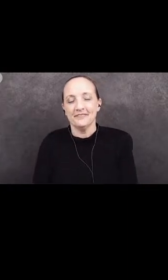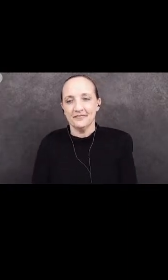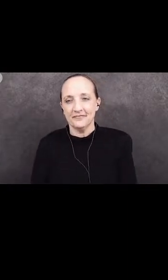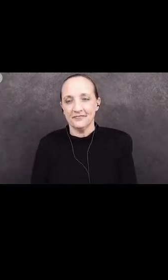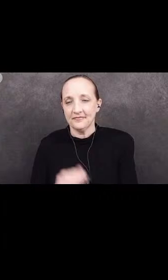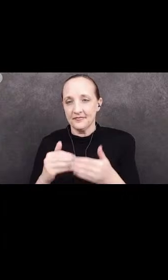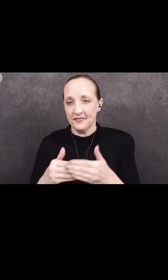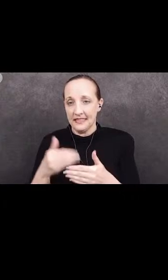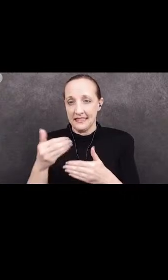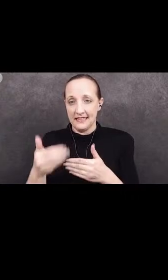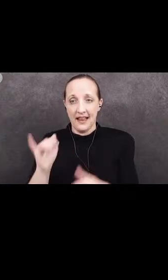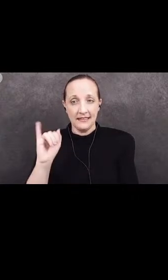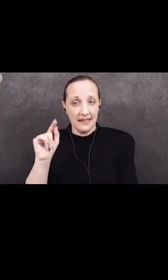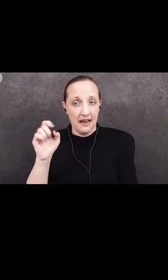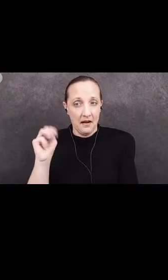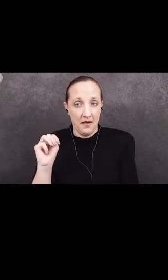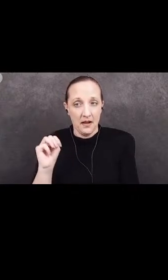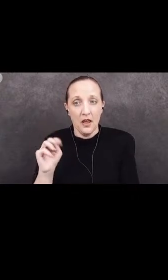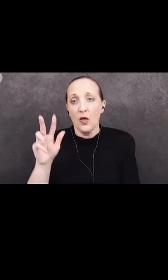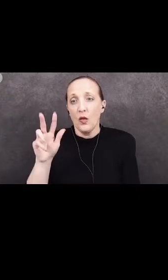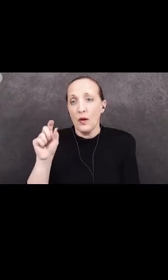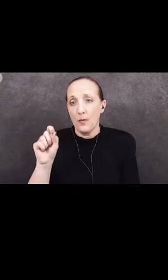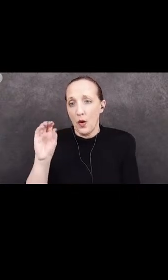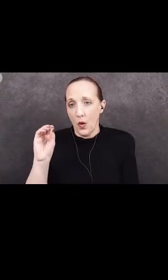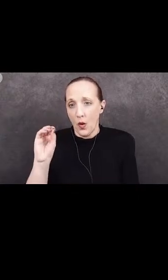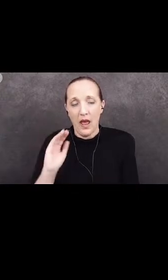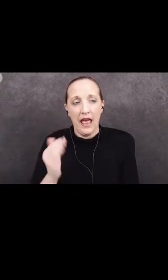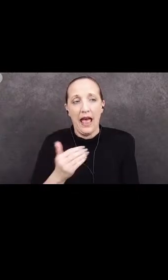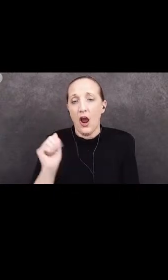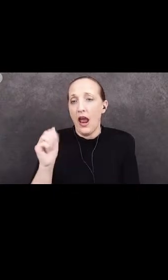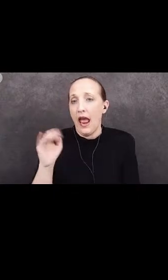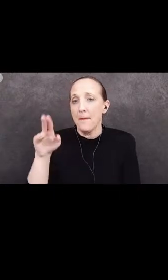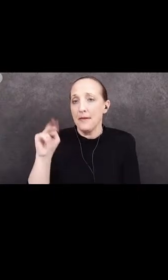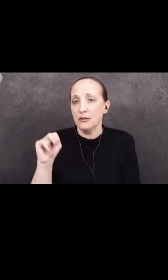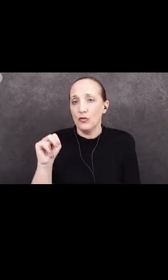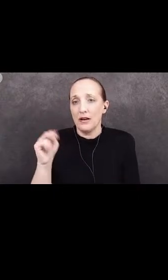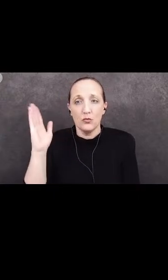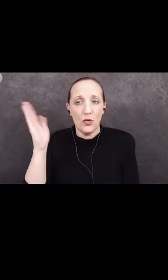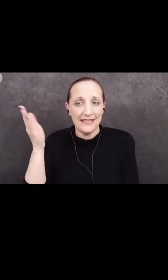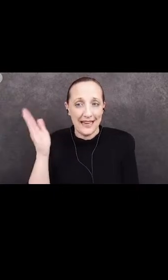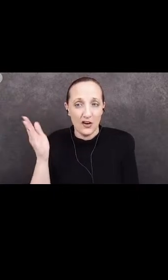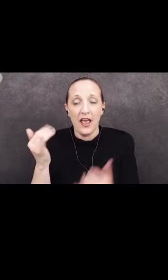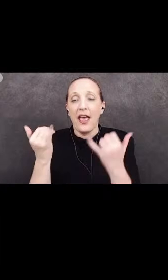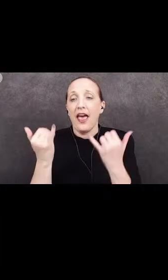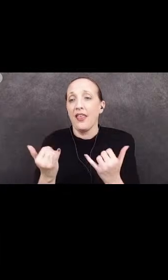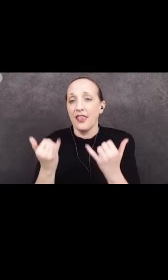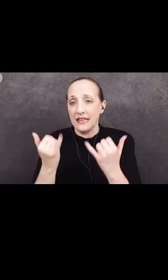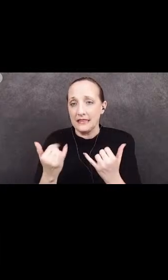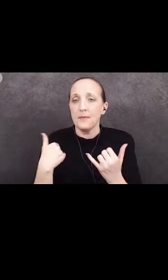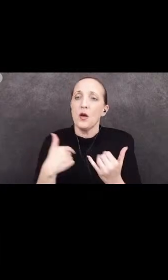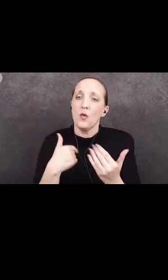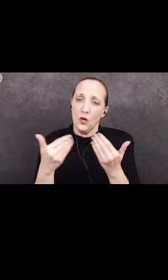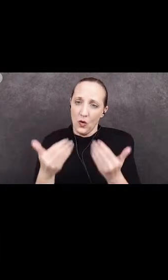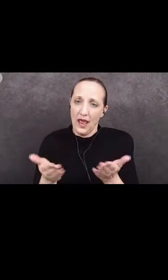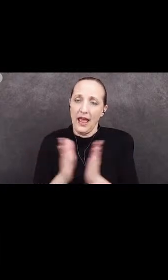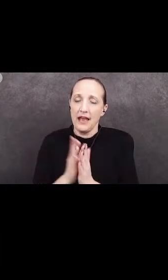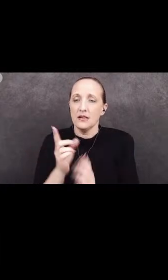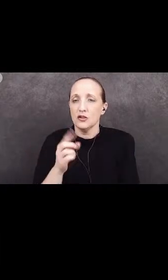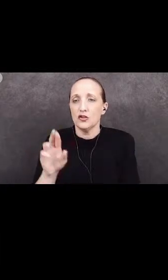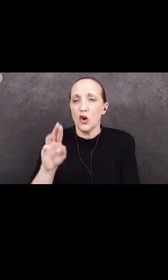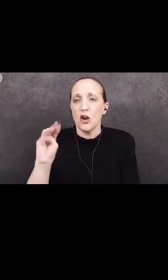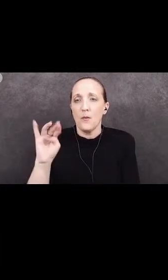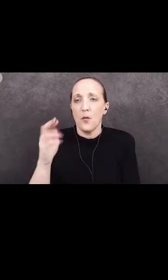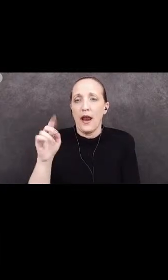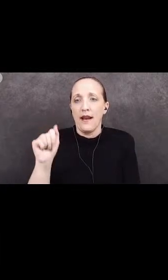Our next item on the agenda is actually 3.0, our administrative presentation. So, at this time, we will go ahead and ask Dr. Miranda in cabinet to please